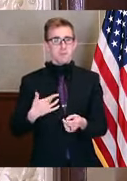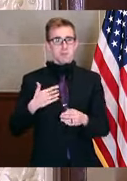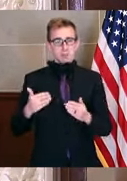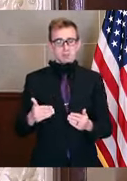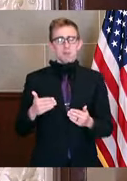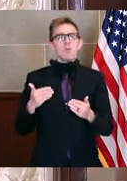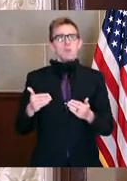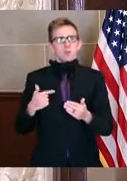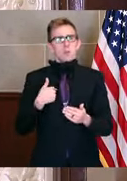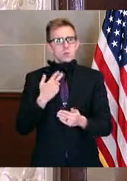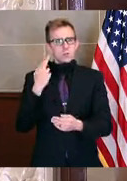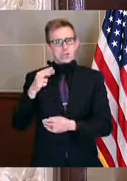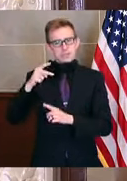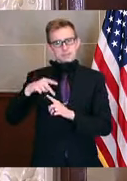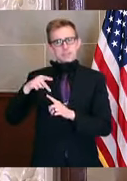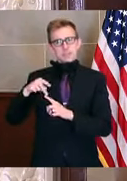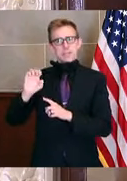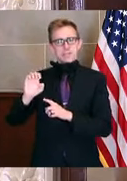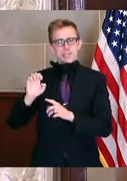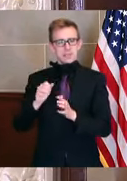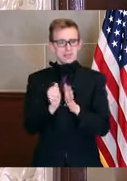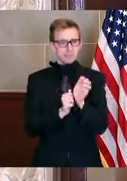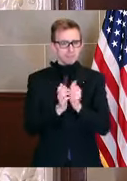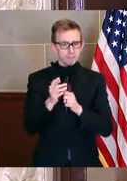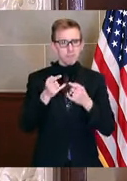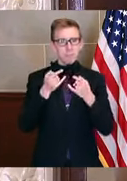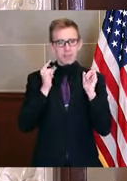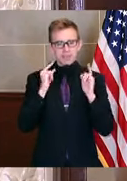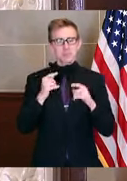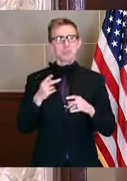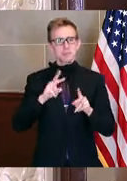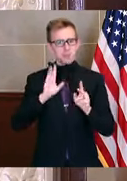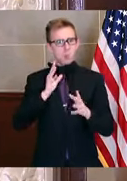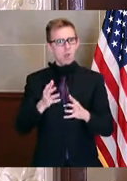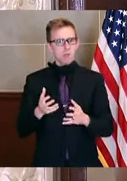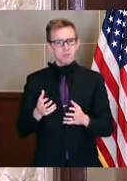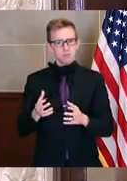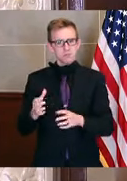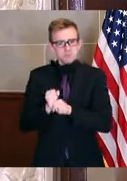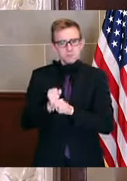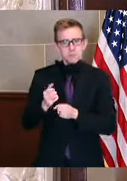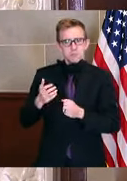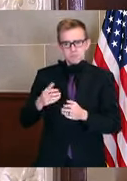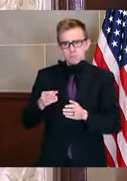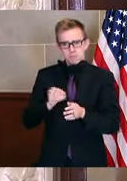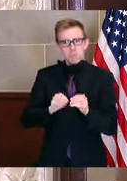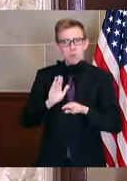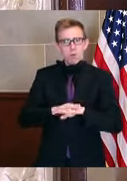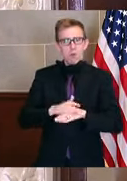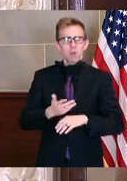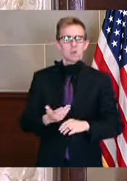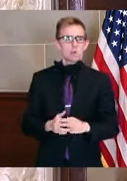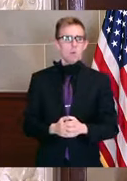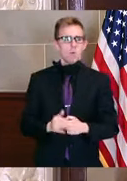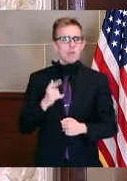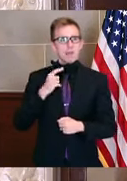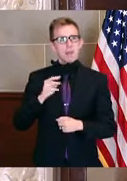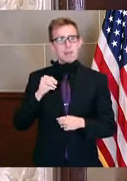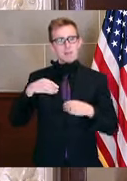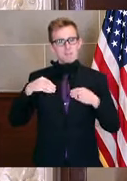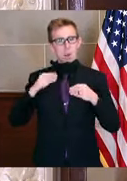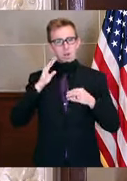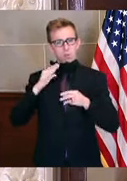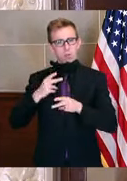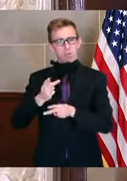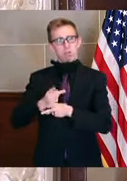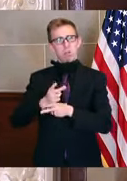I think we all realize that PPE in different situations, people's going to want to wear it. So I think the market will bear that. And I